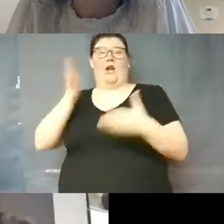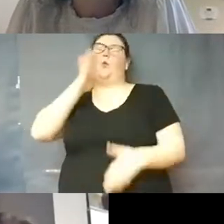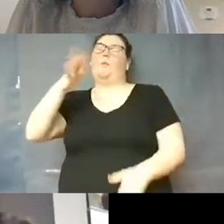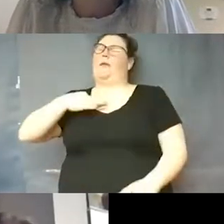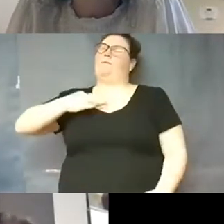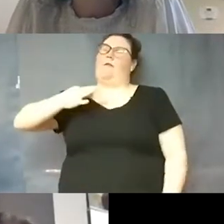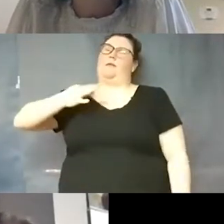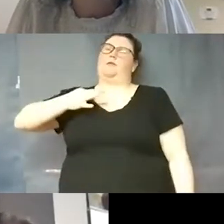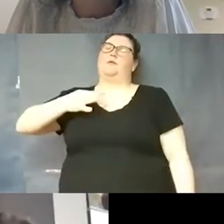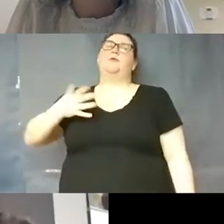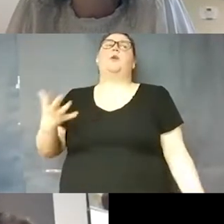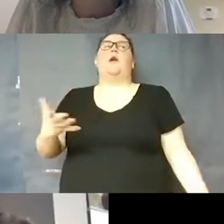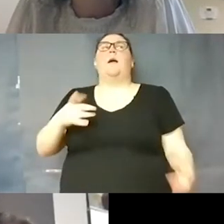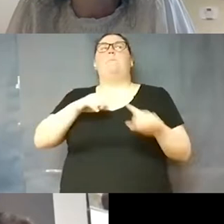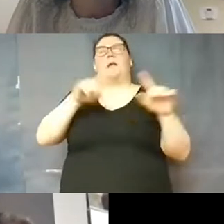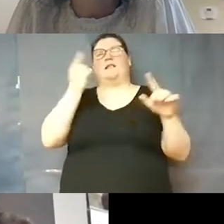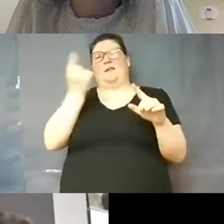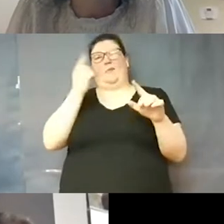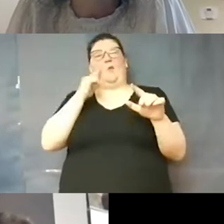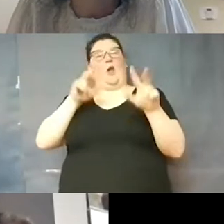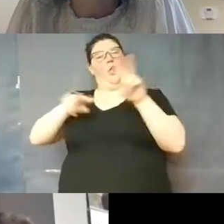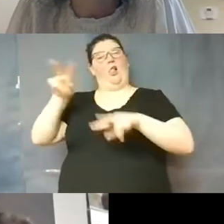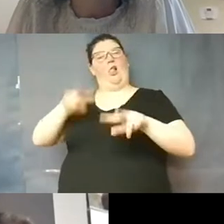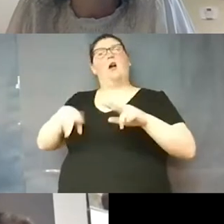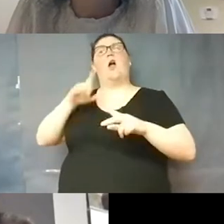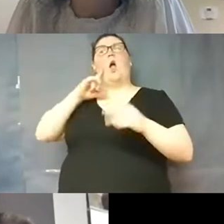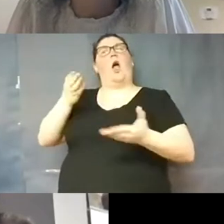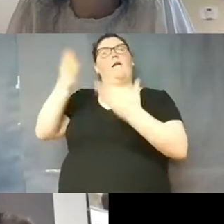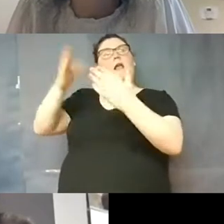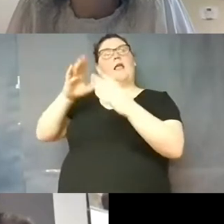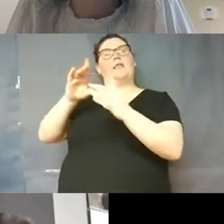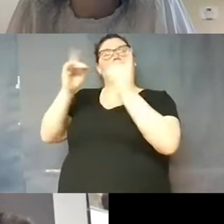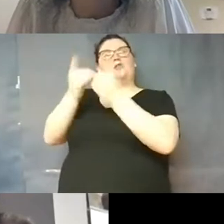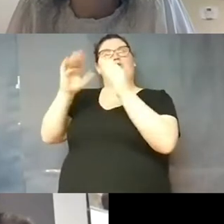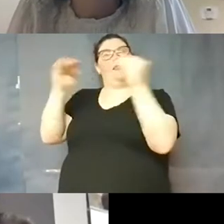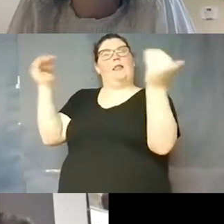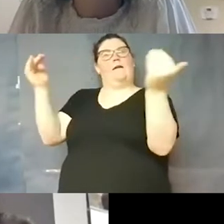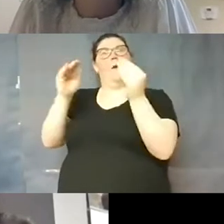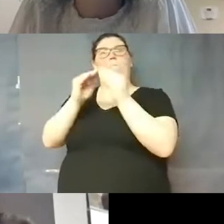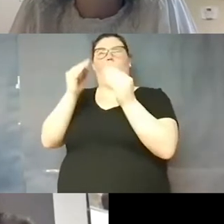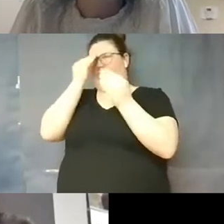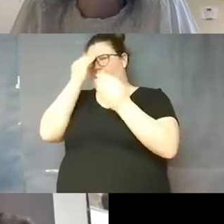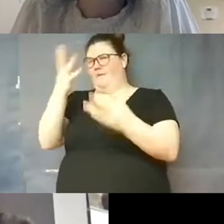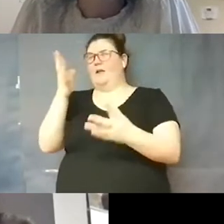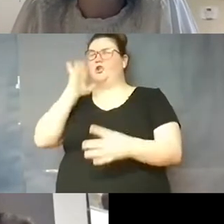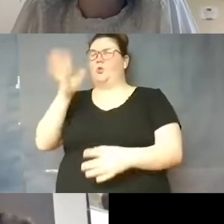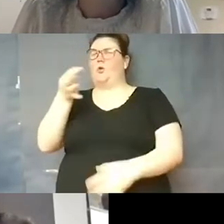but it's something that we're looking at offering on the district level so more information to come as far as that goes